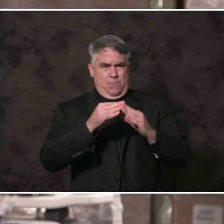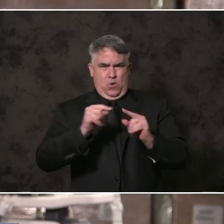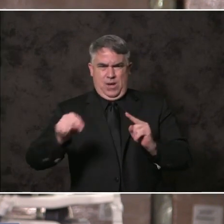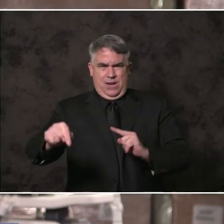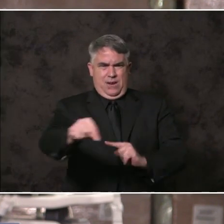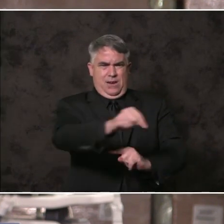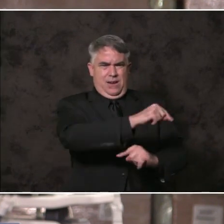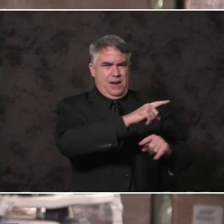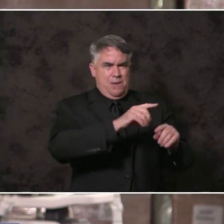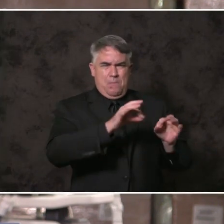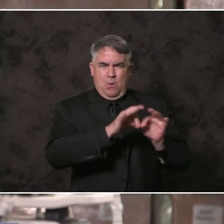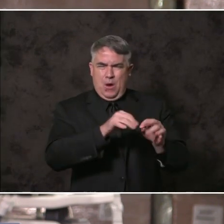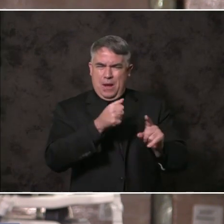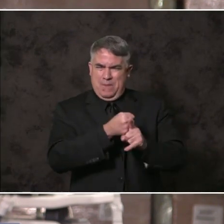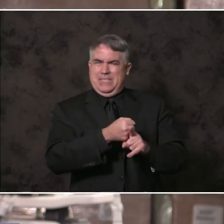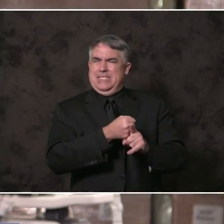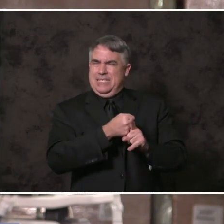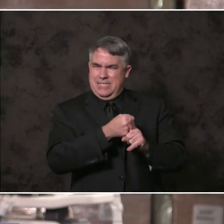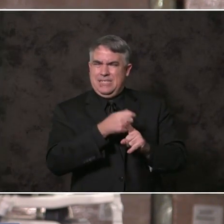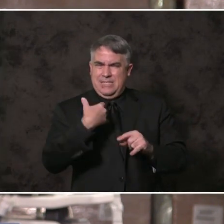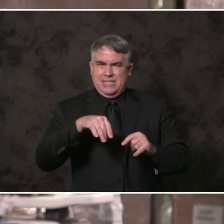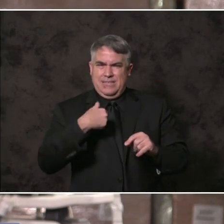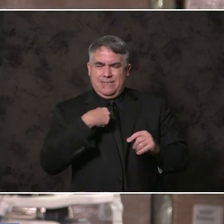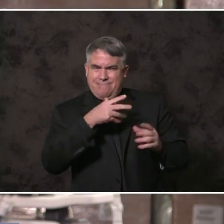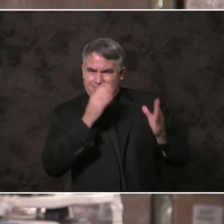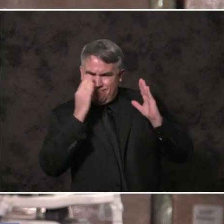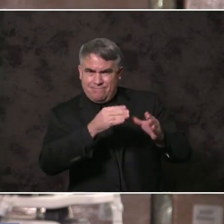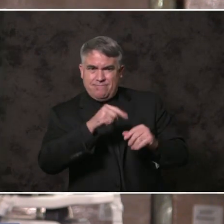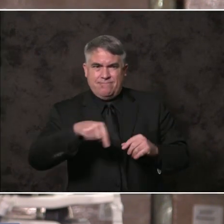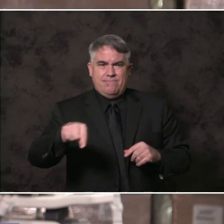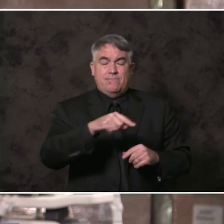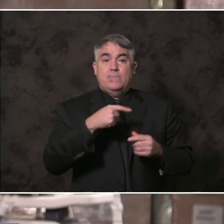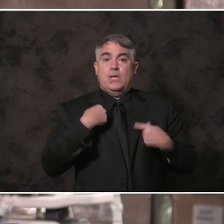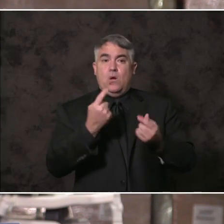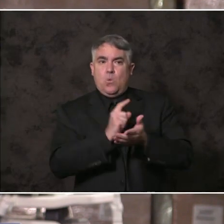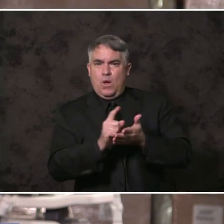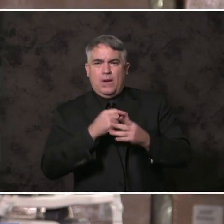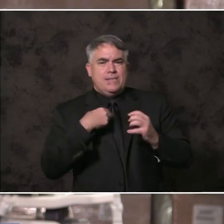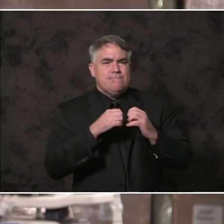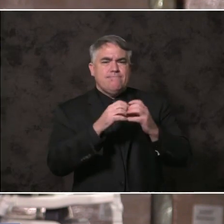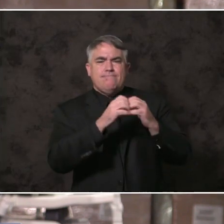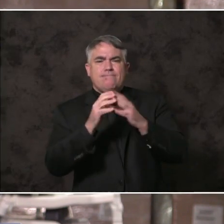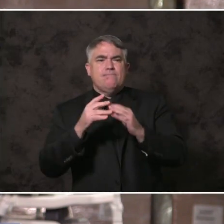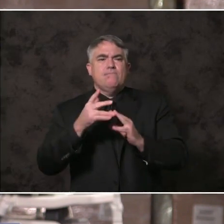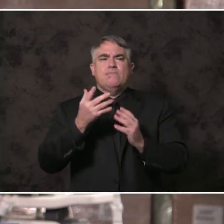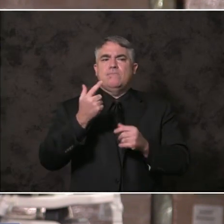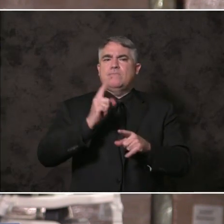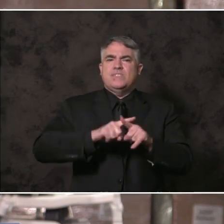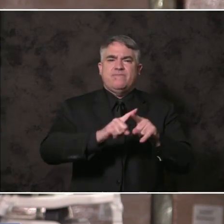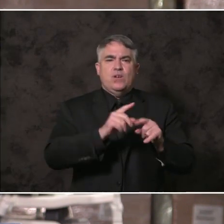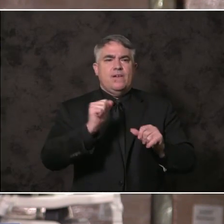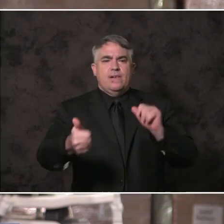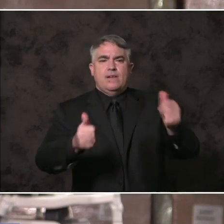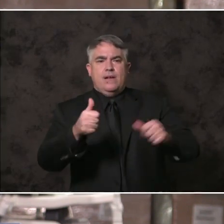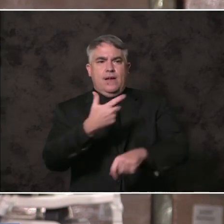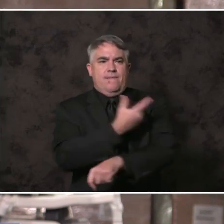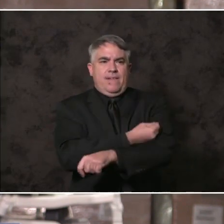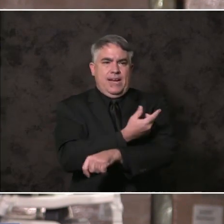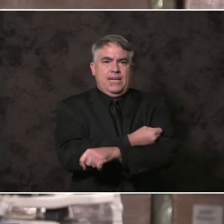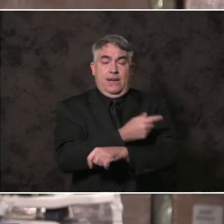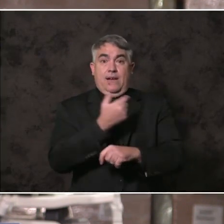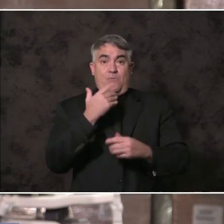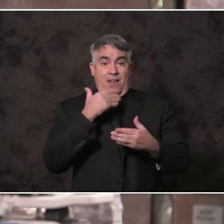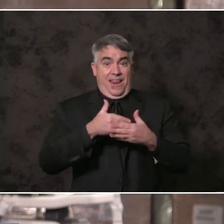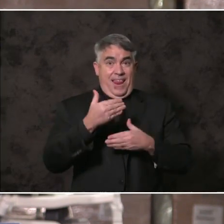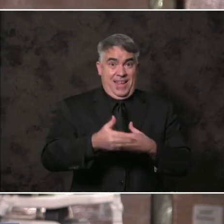In the coming weeks, we'll also be launching new sites to vaccinate the next tier. Teachers, grocery workers, and